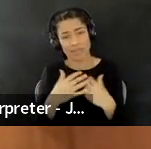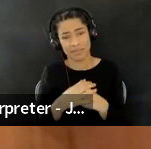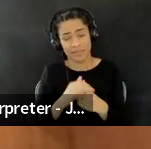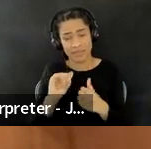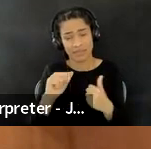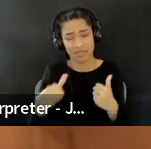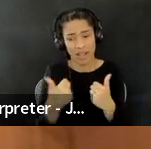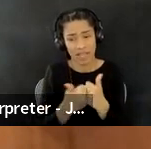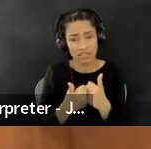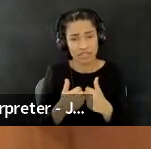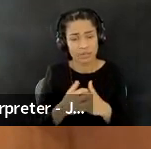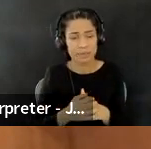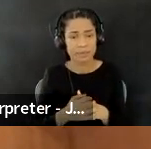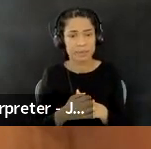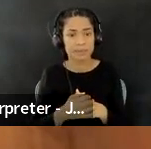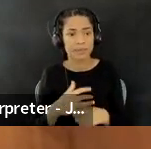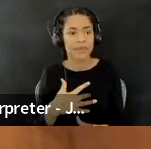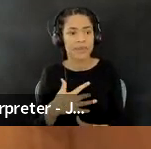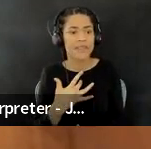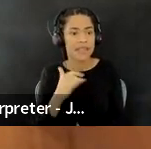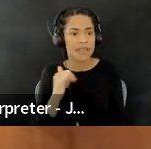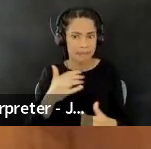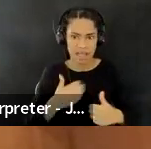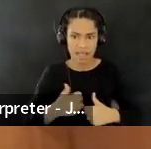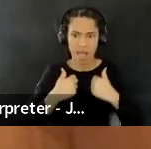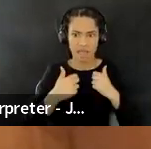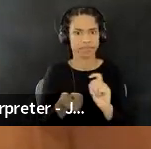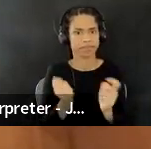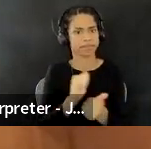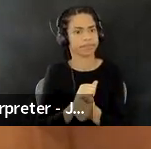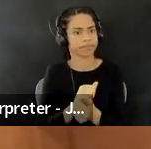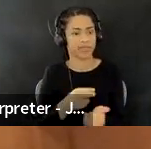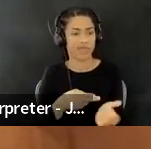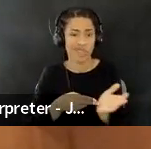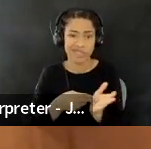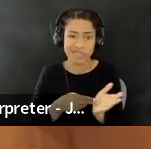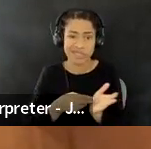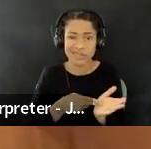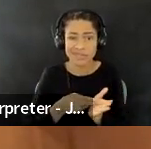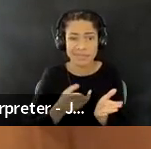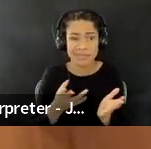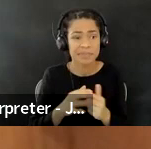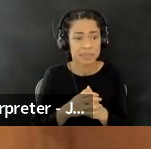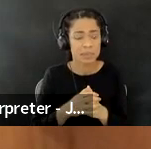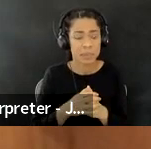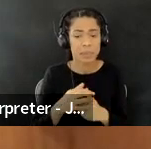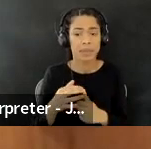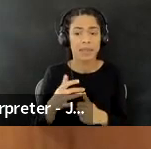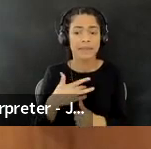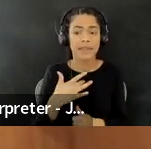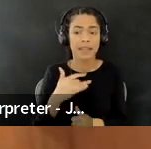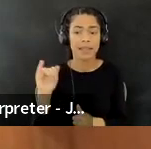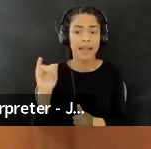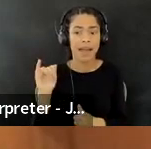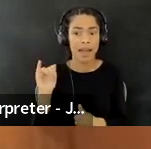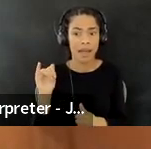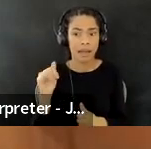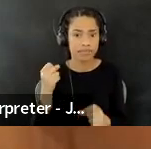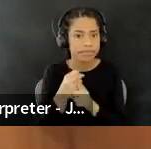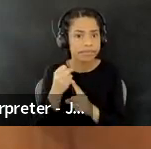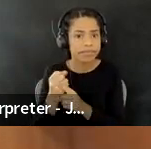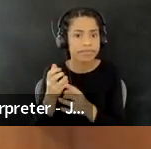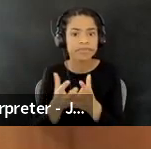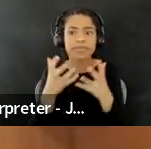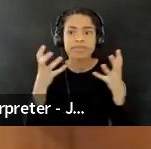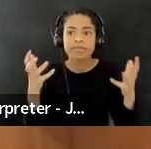And I really feel like it changed my life, honestly. It was so impactful, just